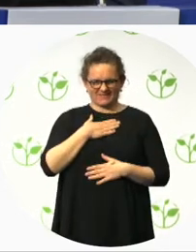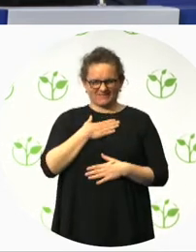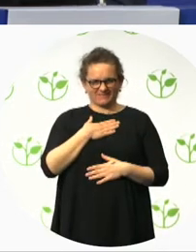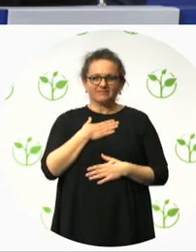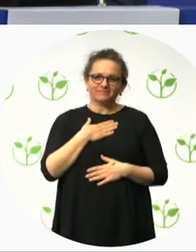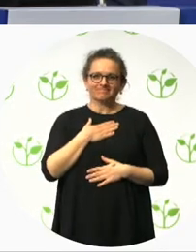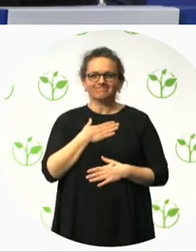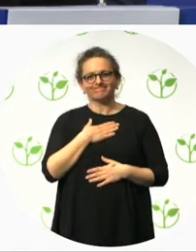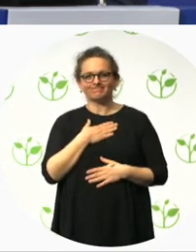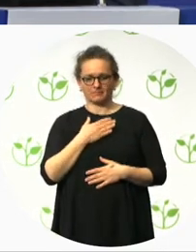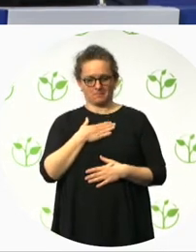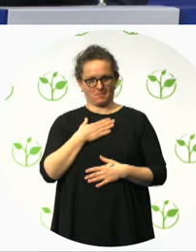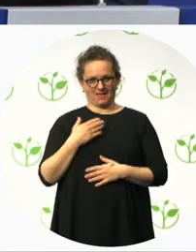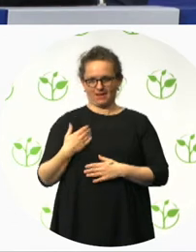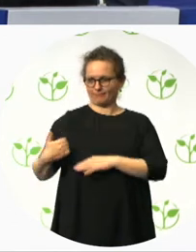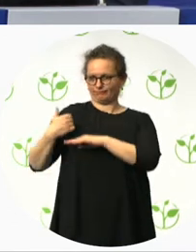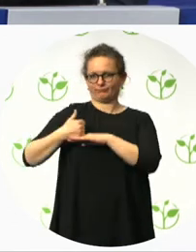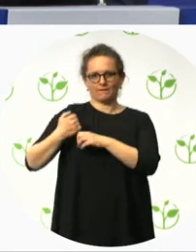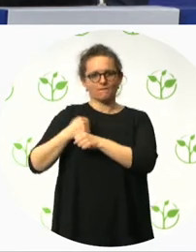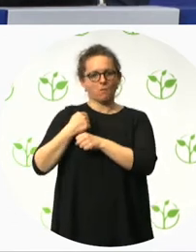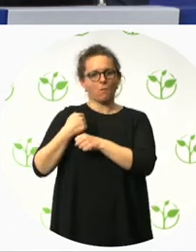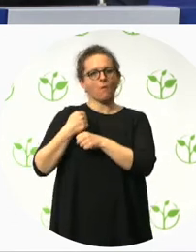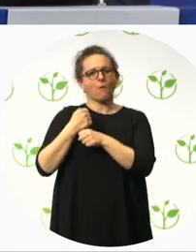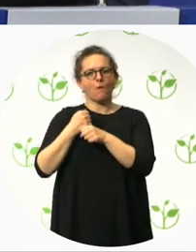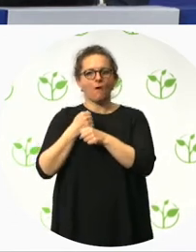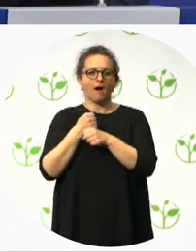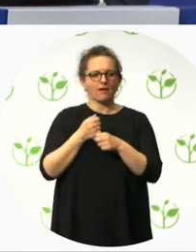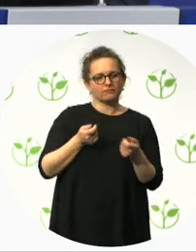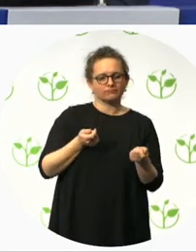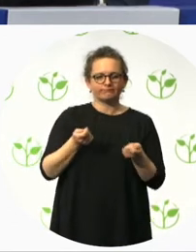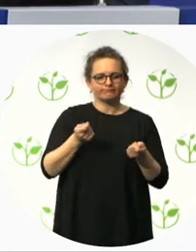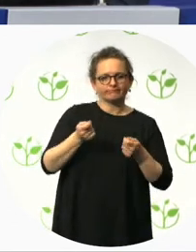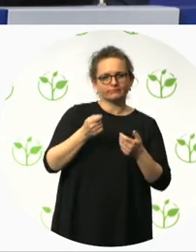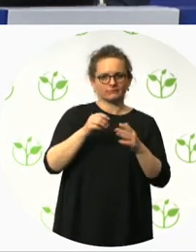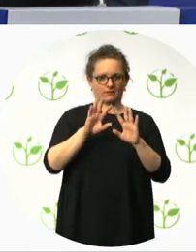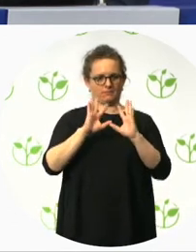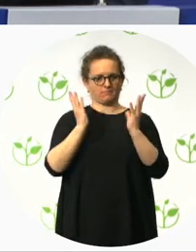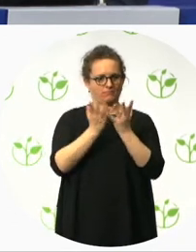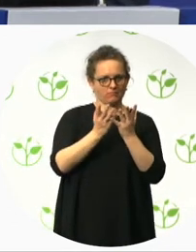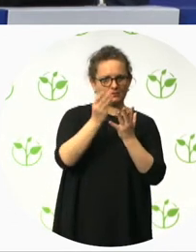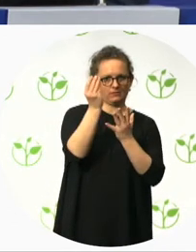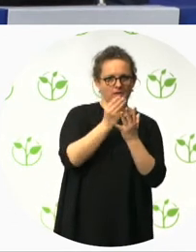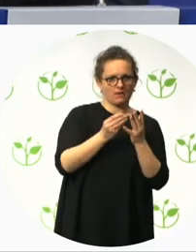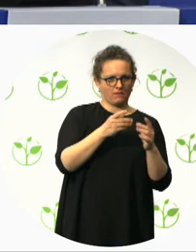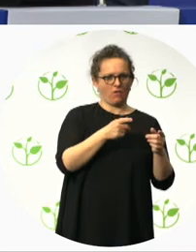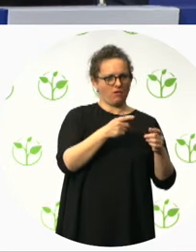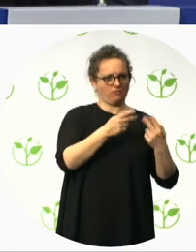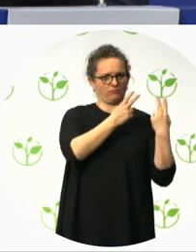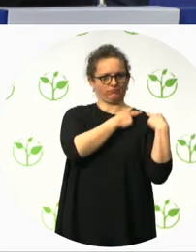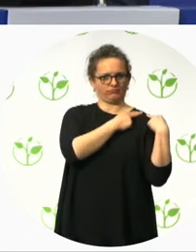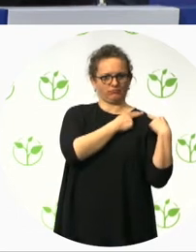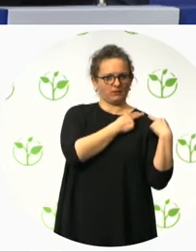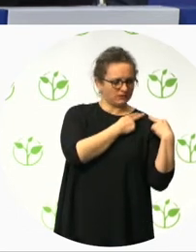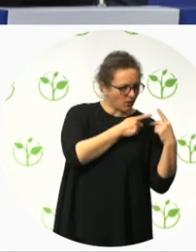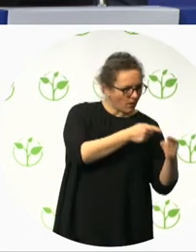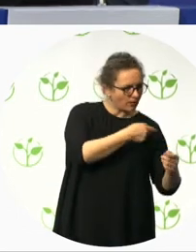right the way through to, to the operation of the building. Which, uh, I'm very, uh, uh, it's a benefit to be able to do that. Um, and it's, it's, it's great that we